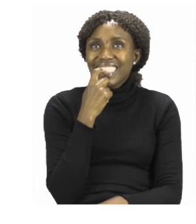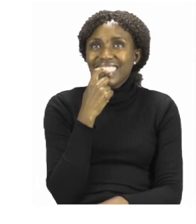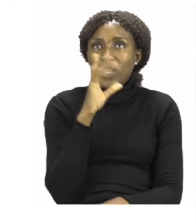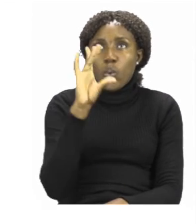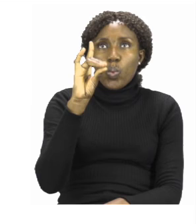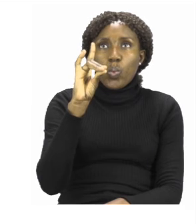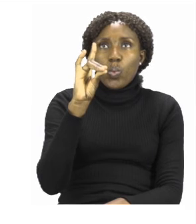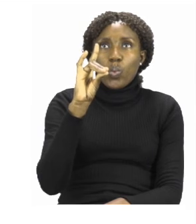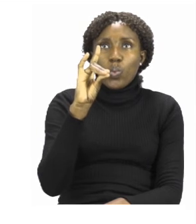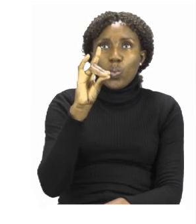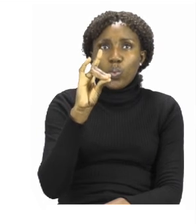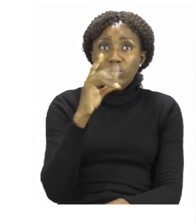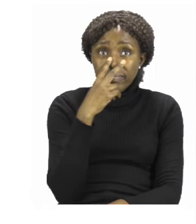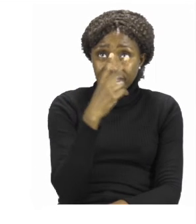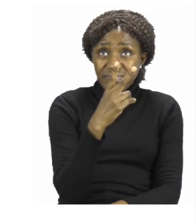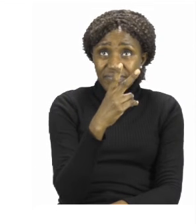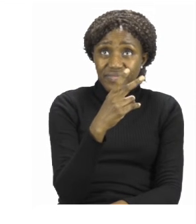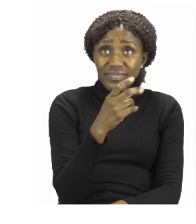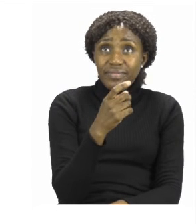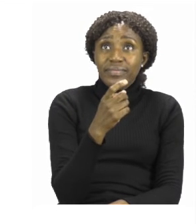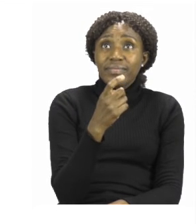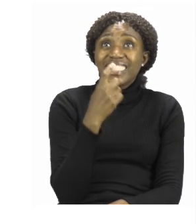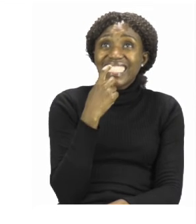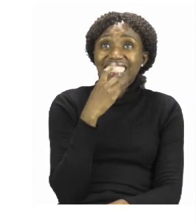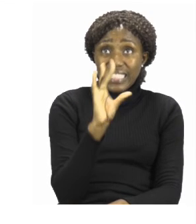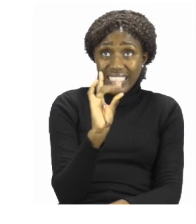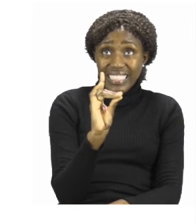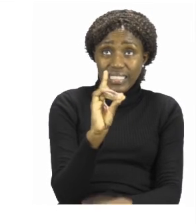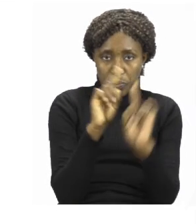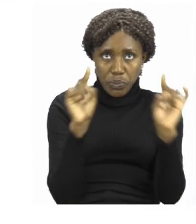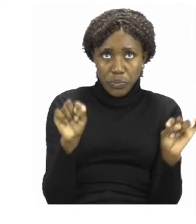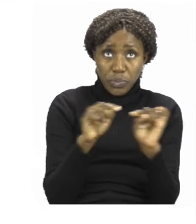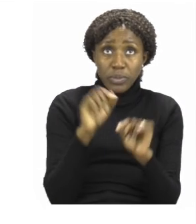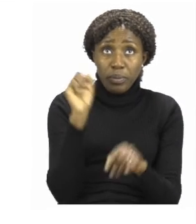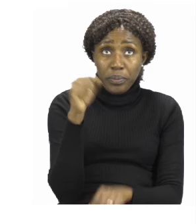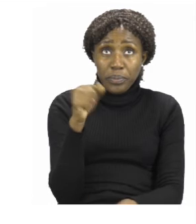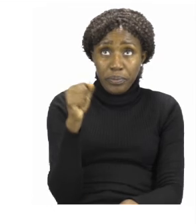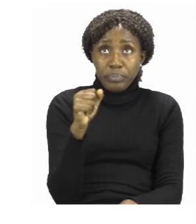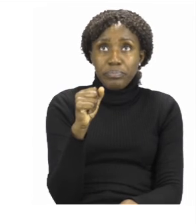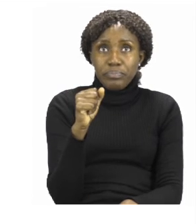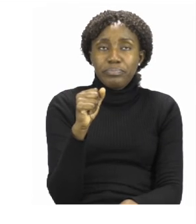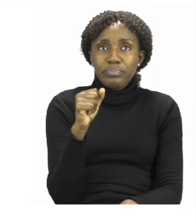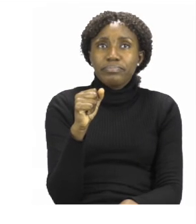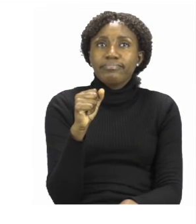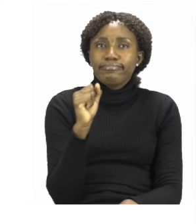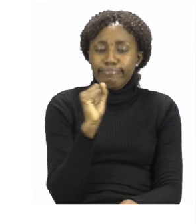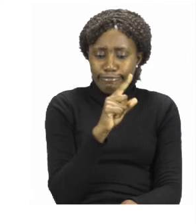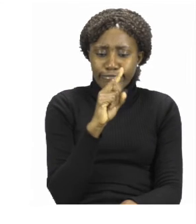you find a picture with white dogs? There we go. Now